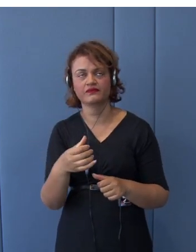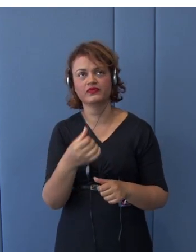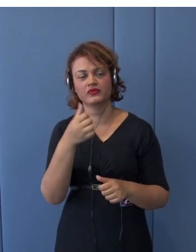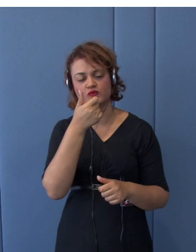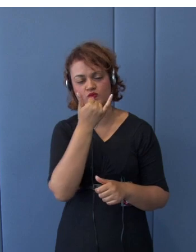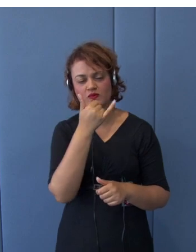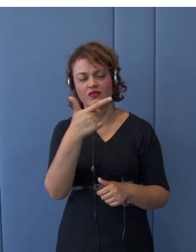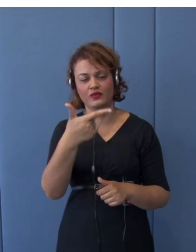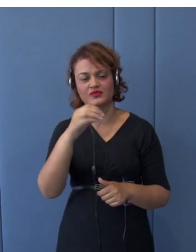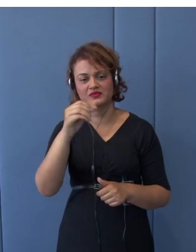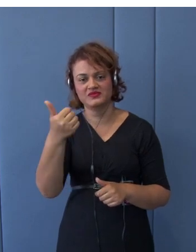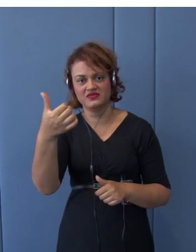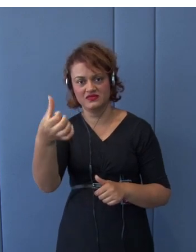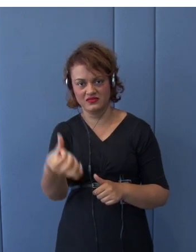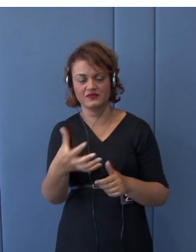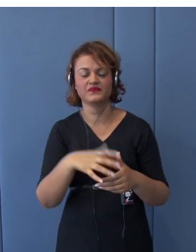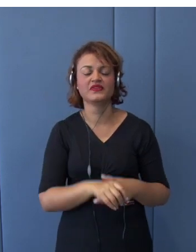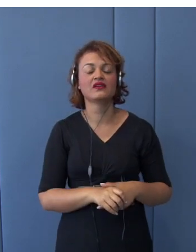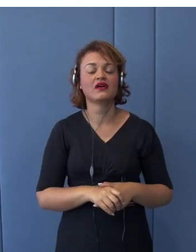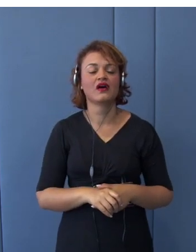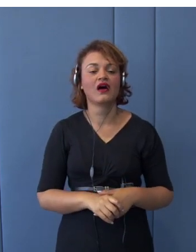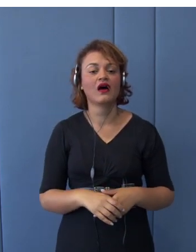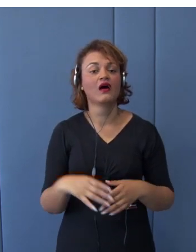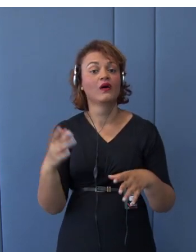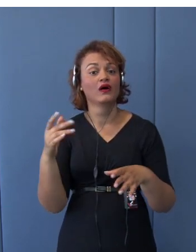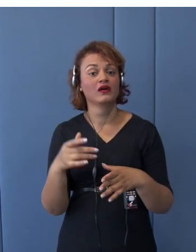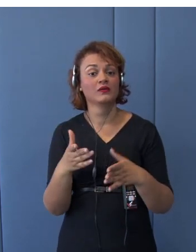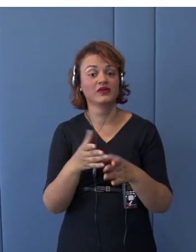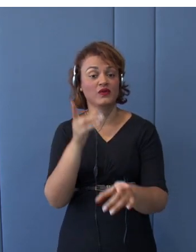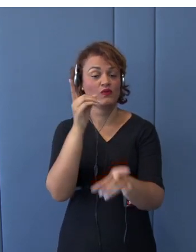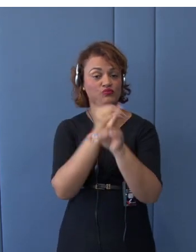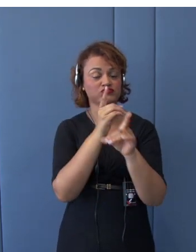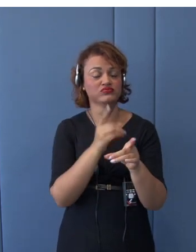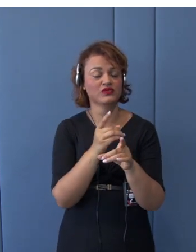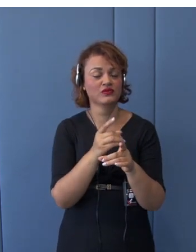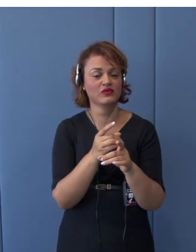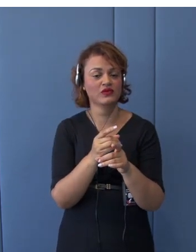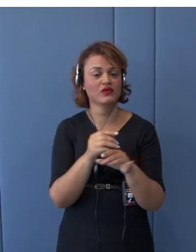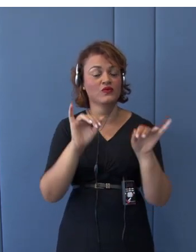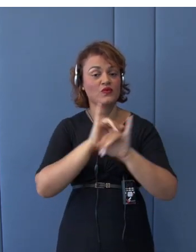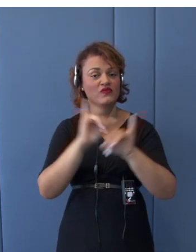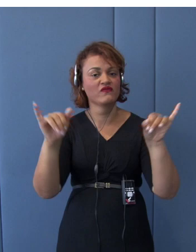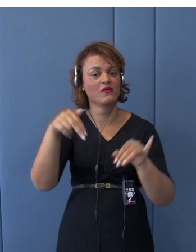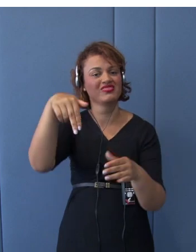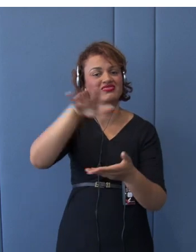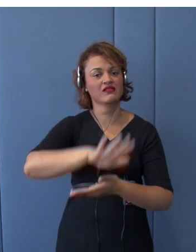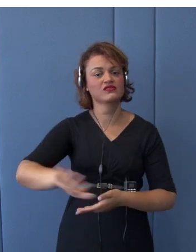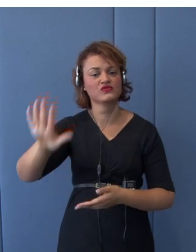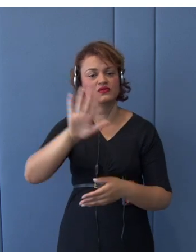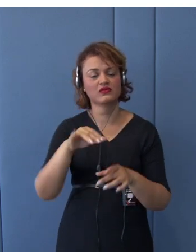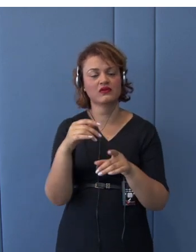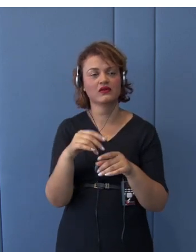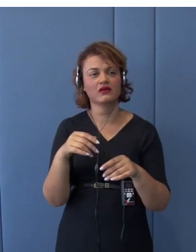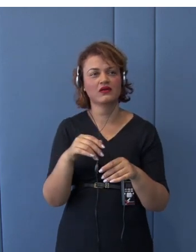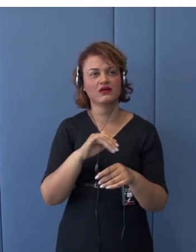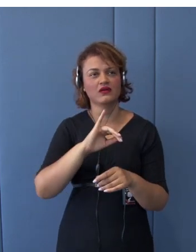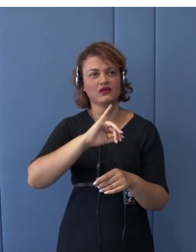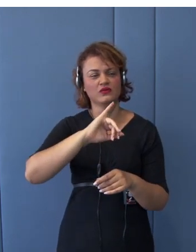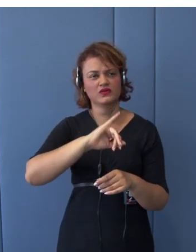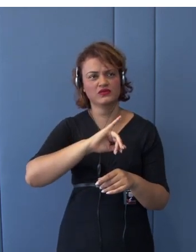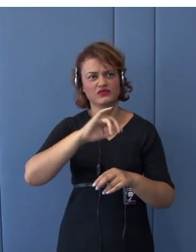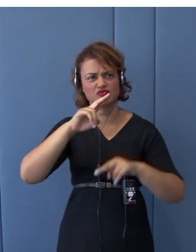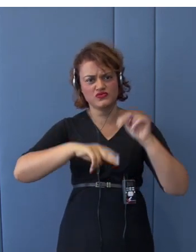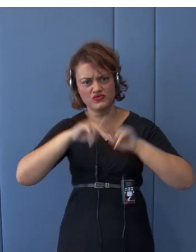results of the national referendum taking place on the 23rd, June 2016. And only with the